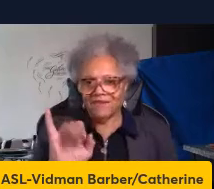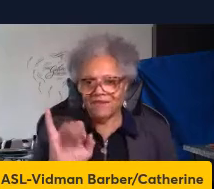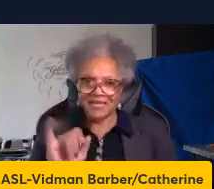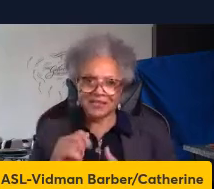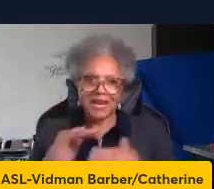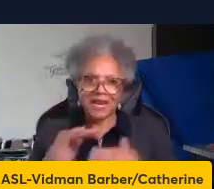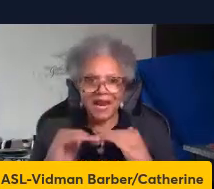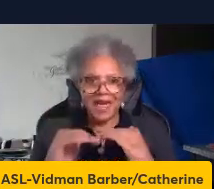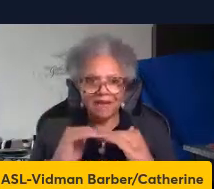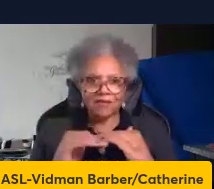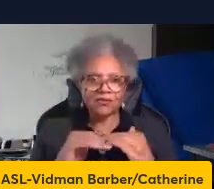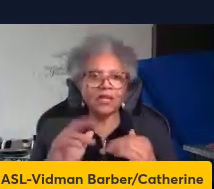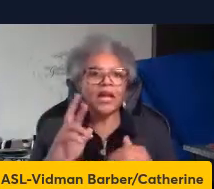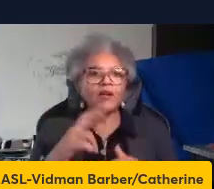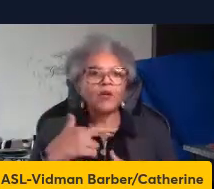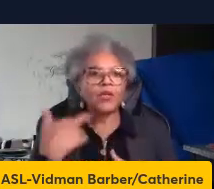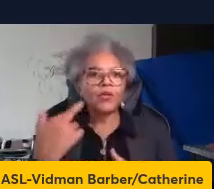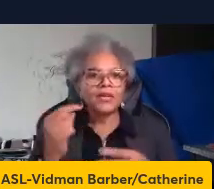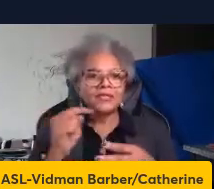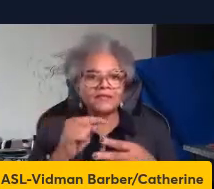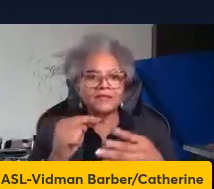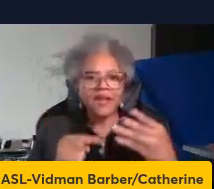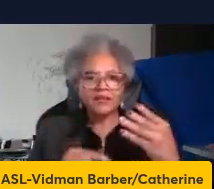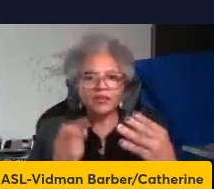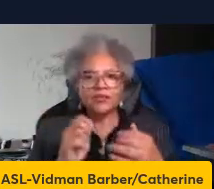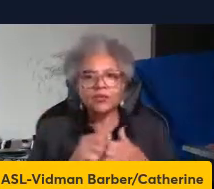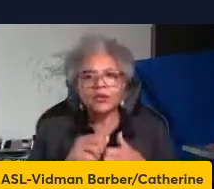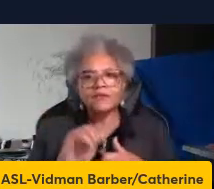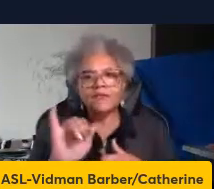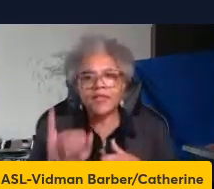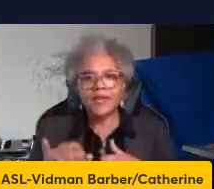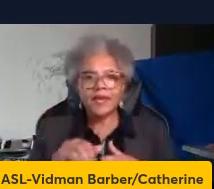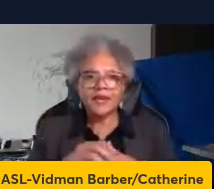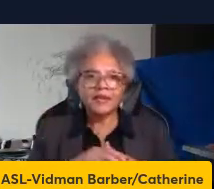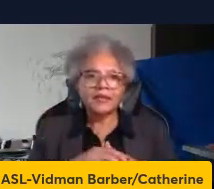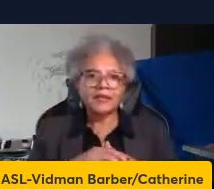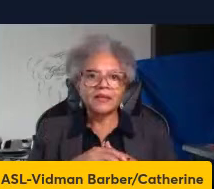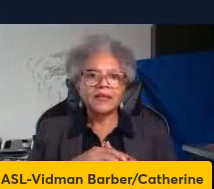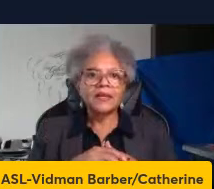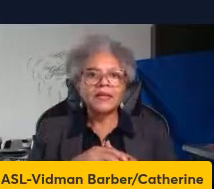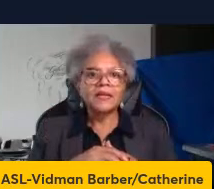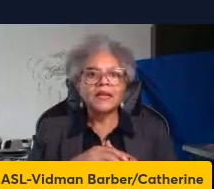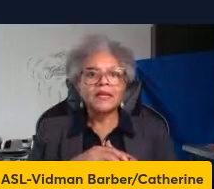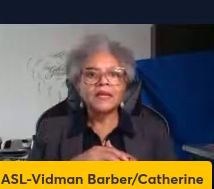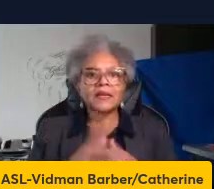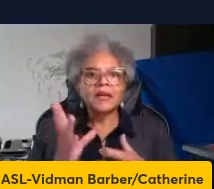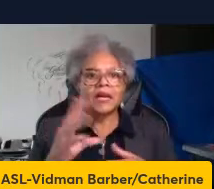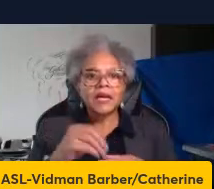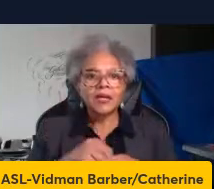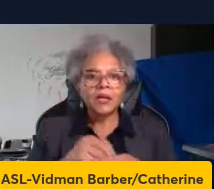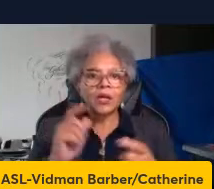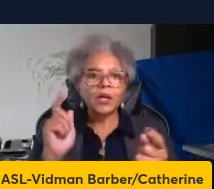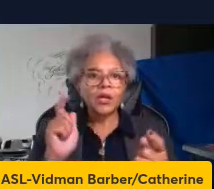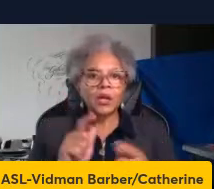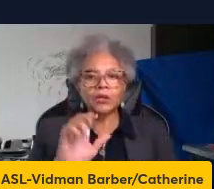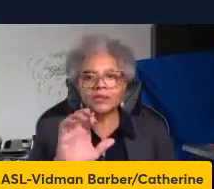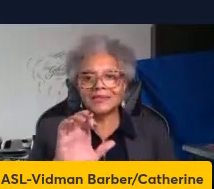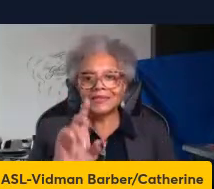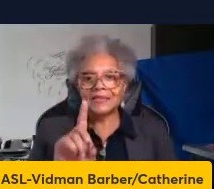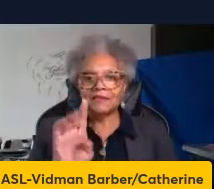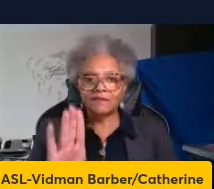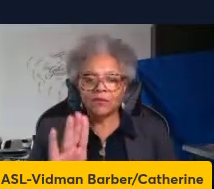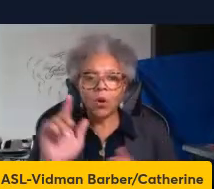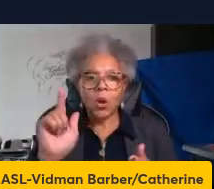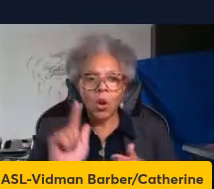associated with the ART is very diverse and includes low CD4 T-cell counts